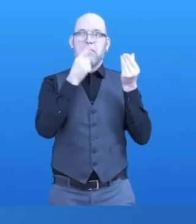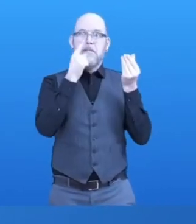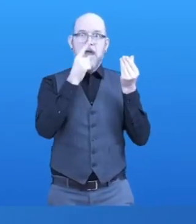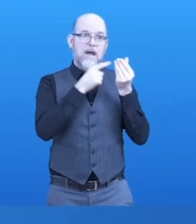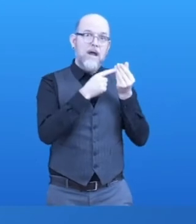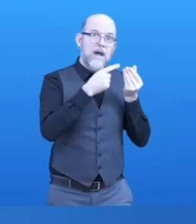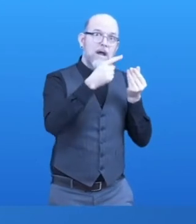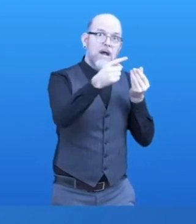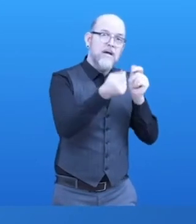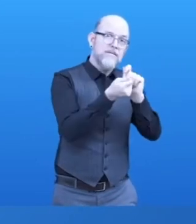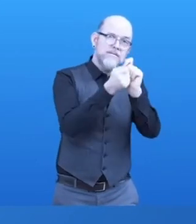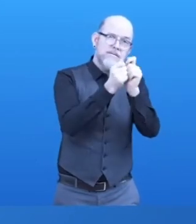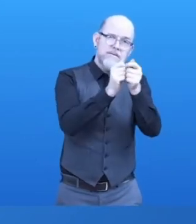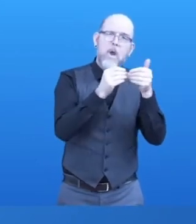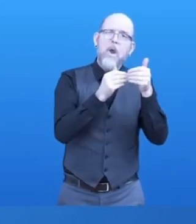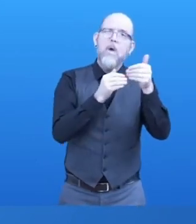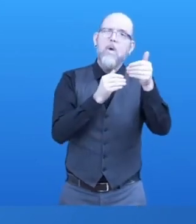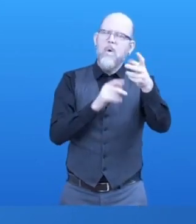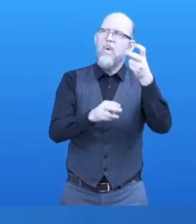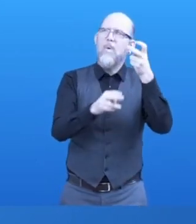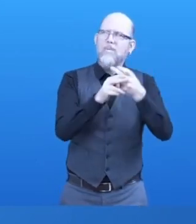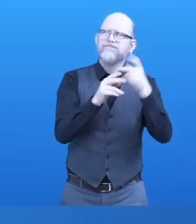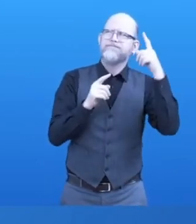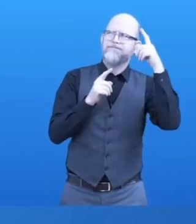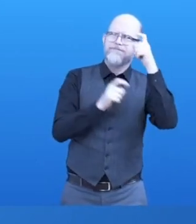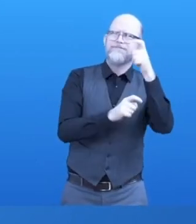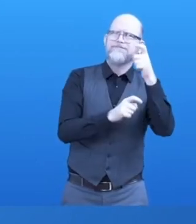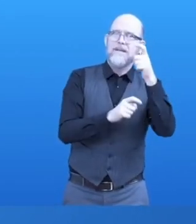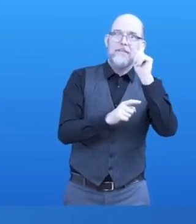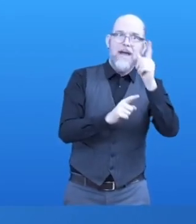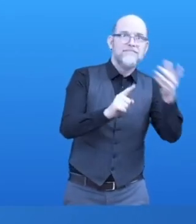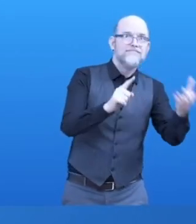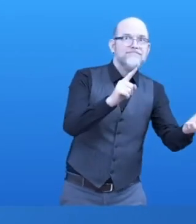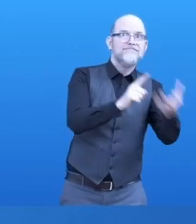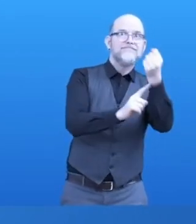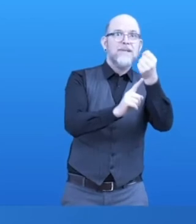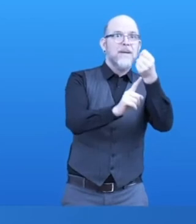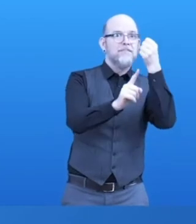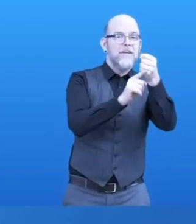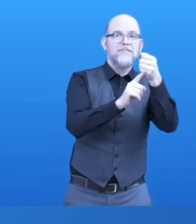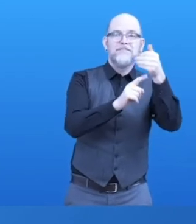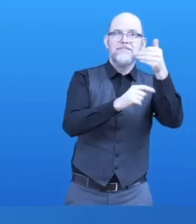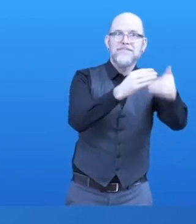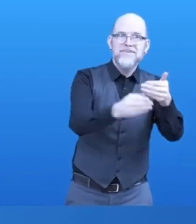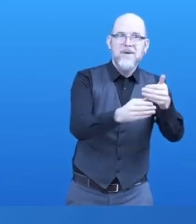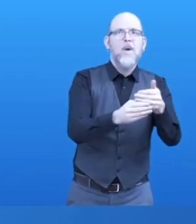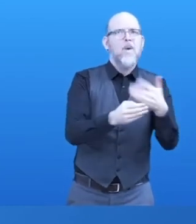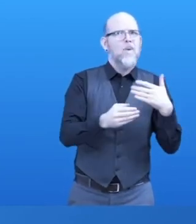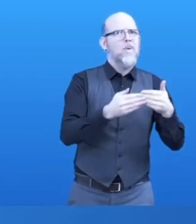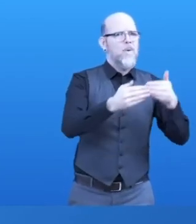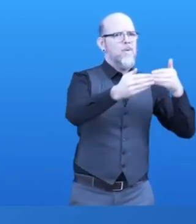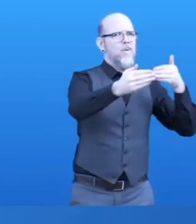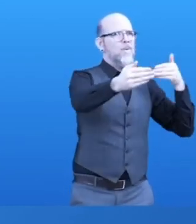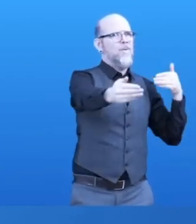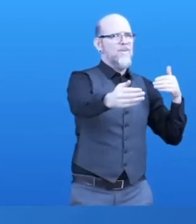really long and difficult to really drive impact, long lasting impact and sustainable impact